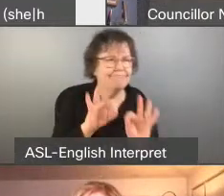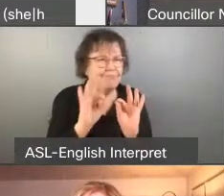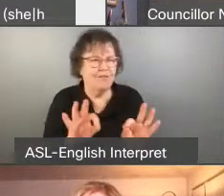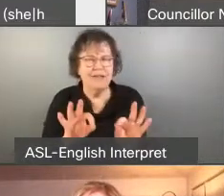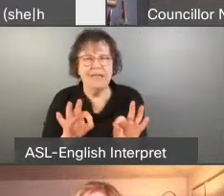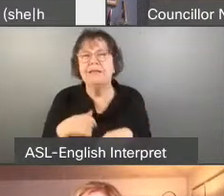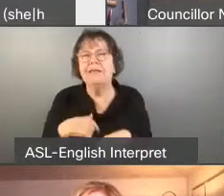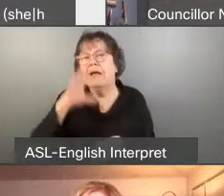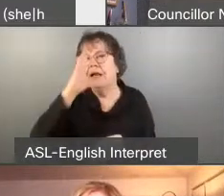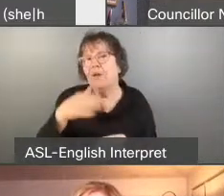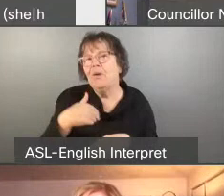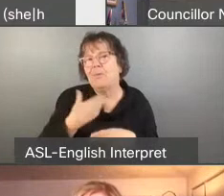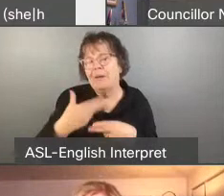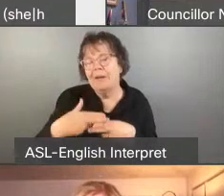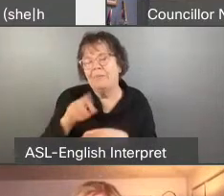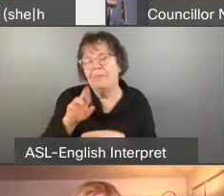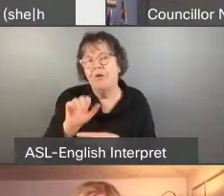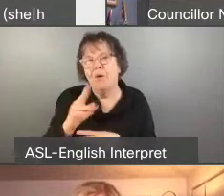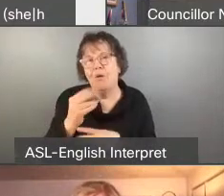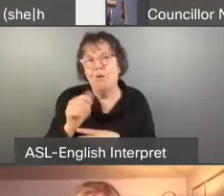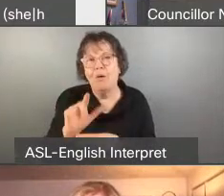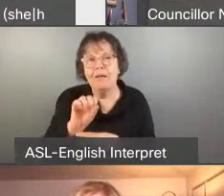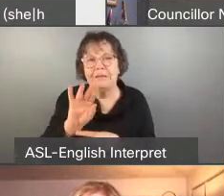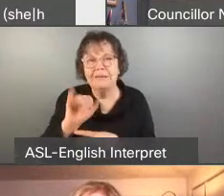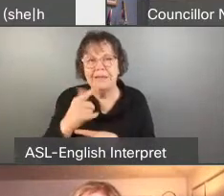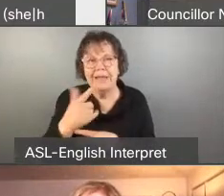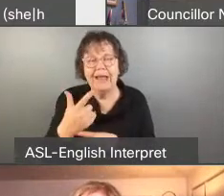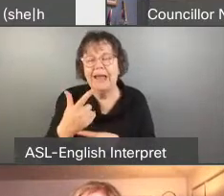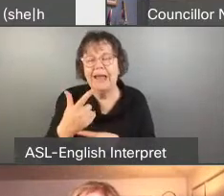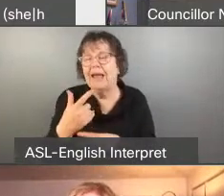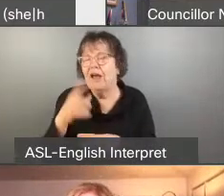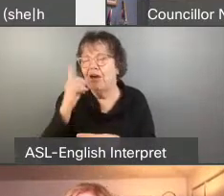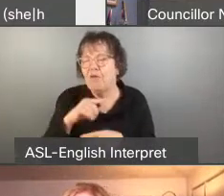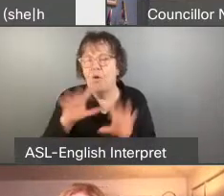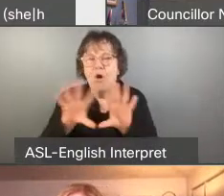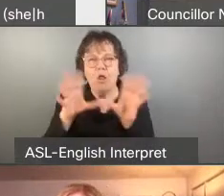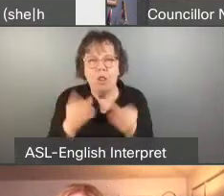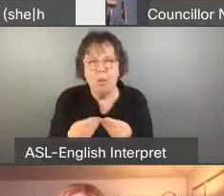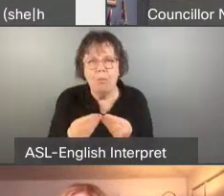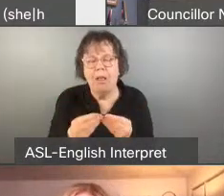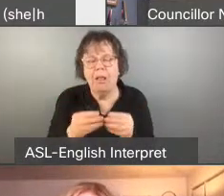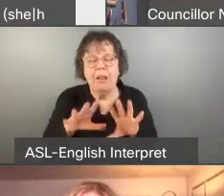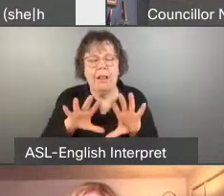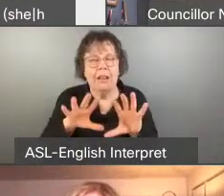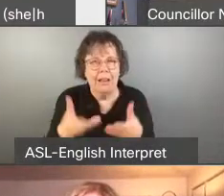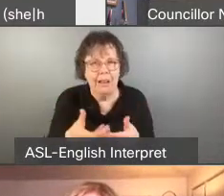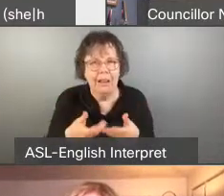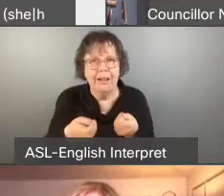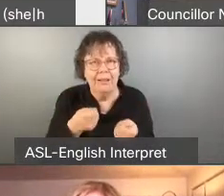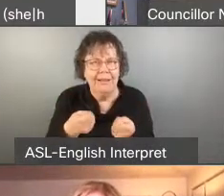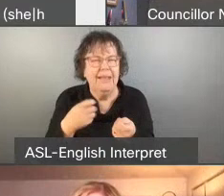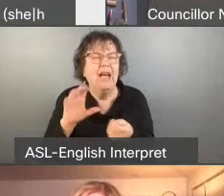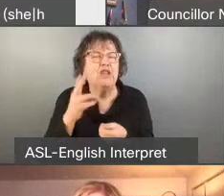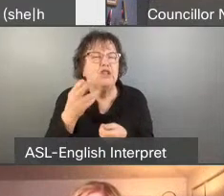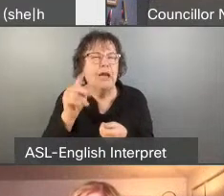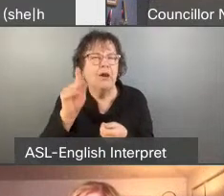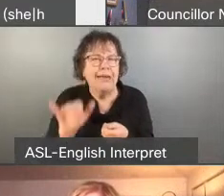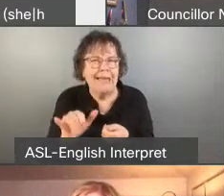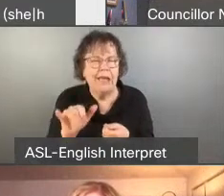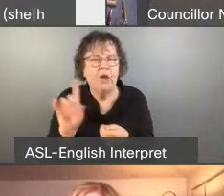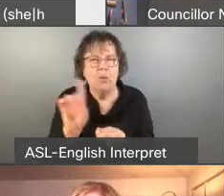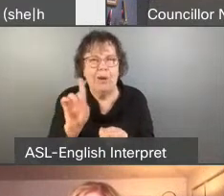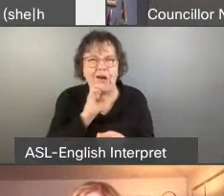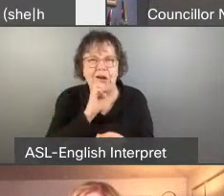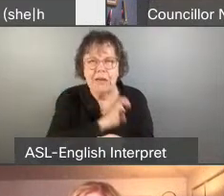My name is Rahul Singh. I'm the Executive Director at Global Medic. We're a registered charity. We operate out of the city in Lower Etobicoke. We're a disaster